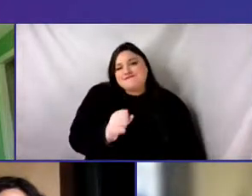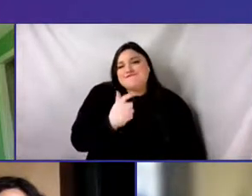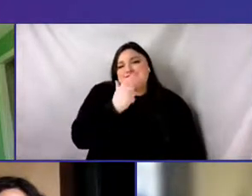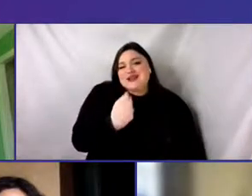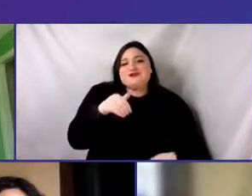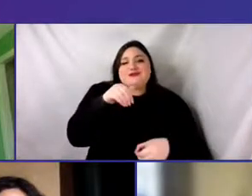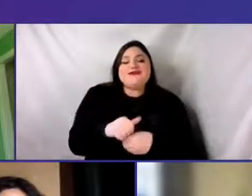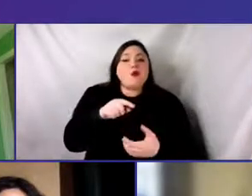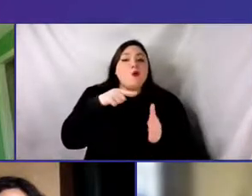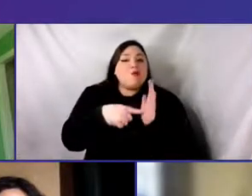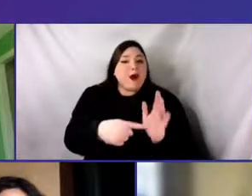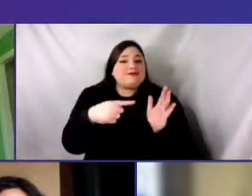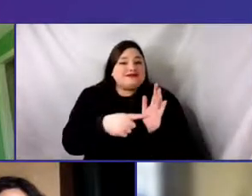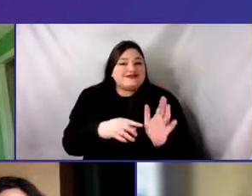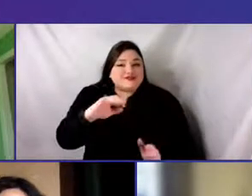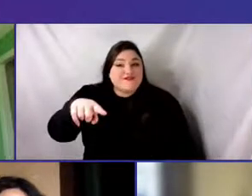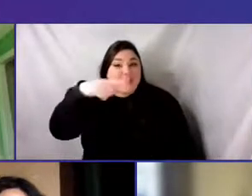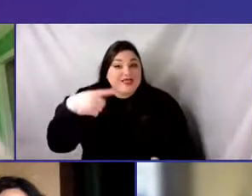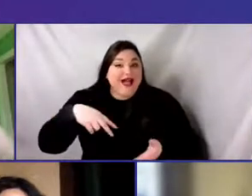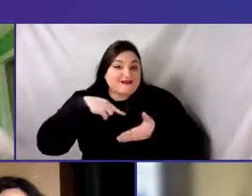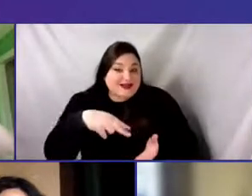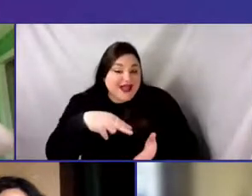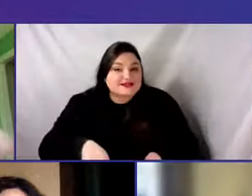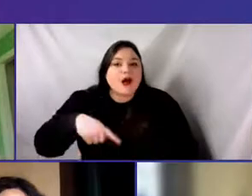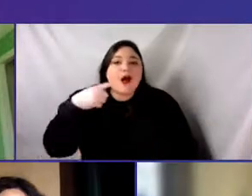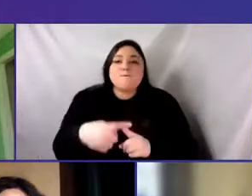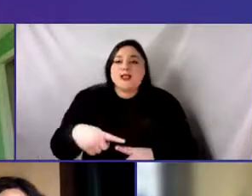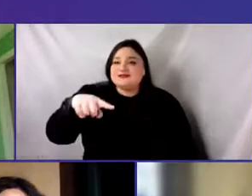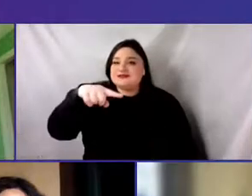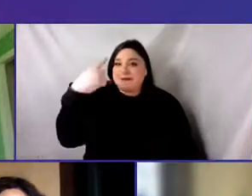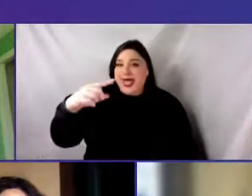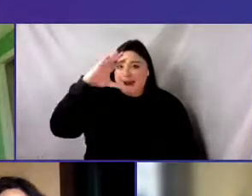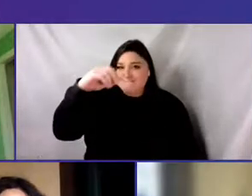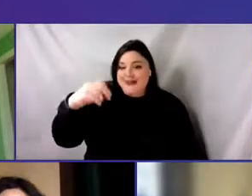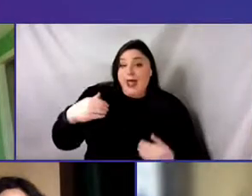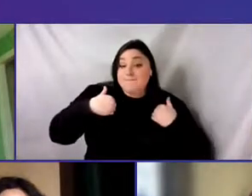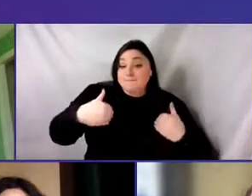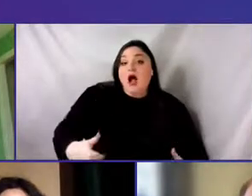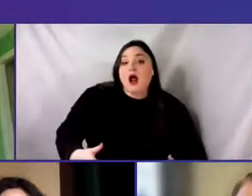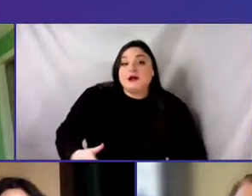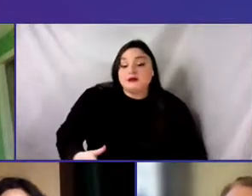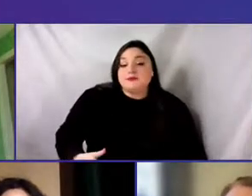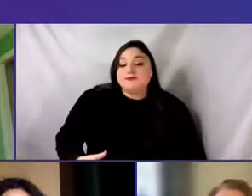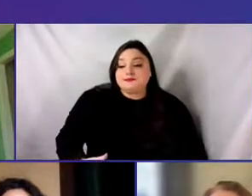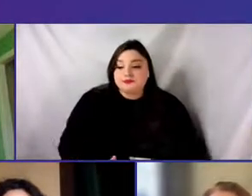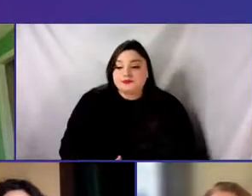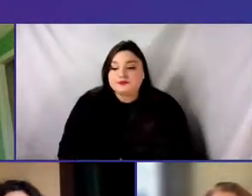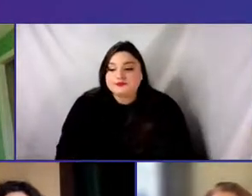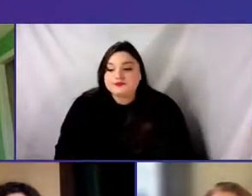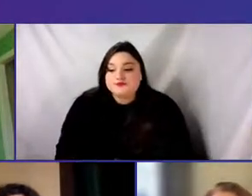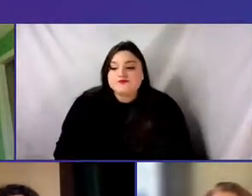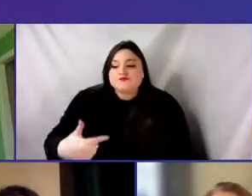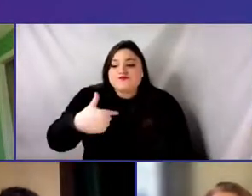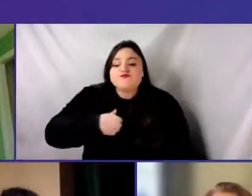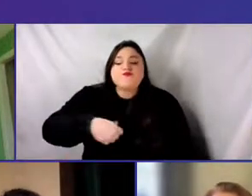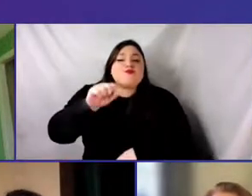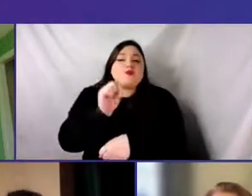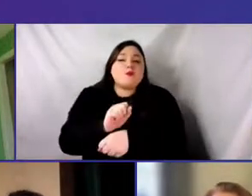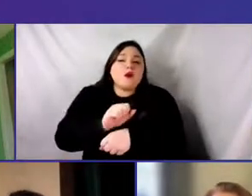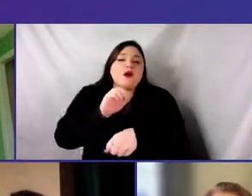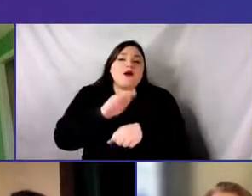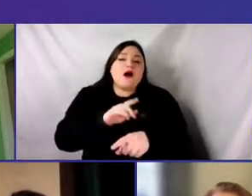specifically on the Black male body. Actually, I'm working on some projects focused on the